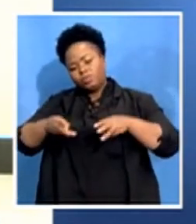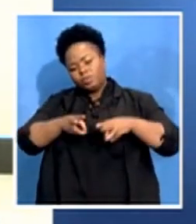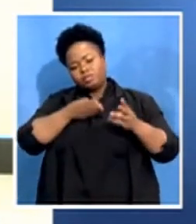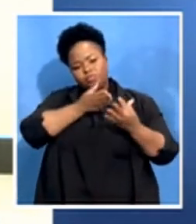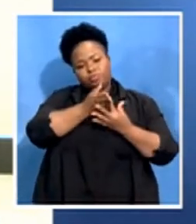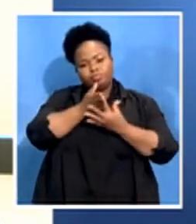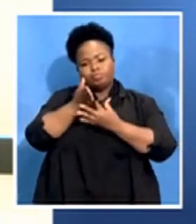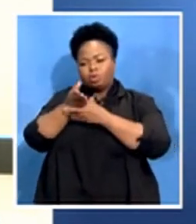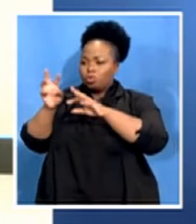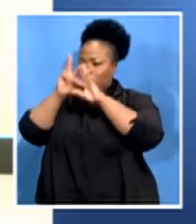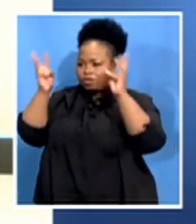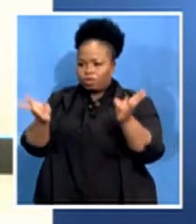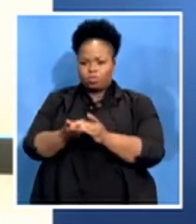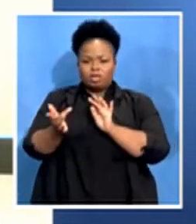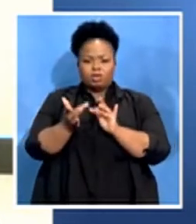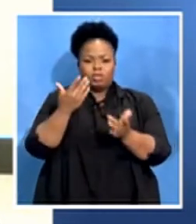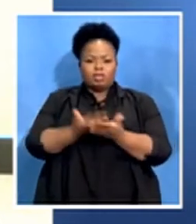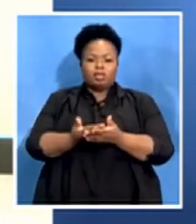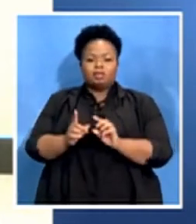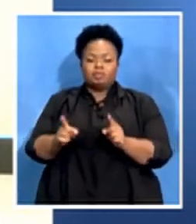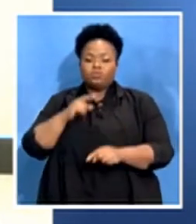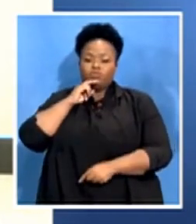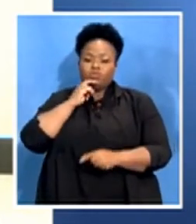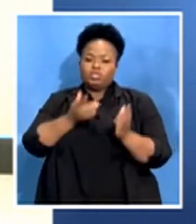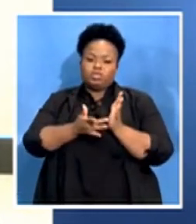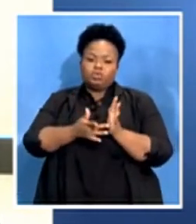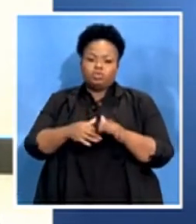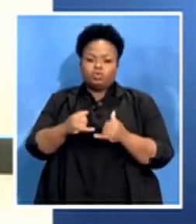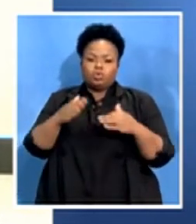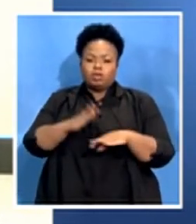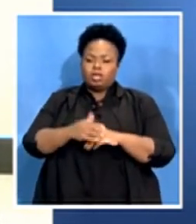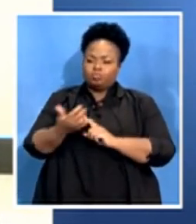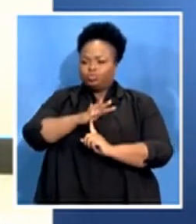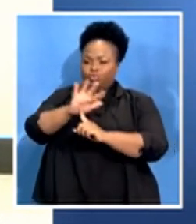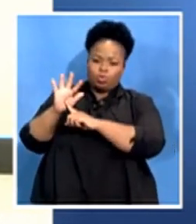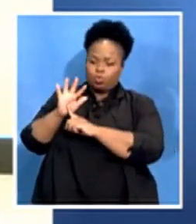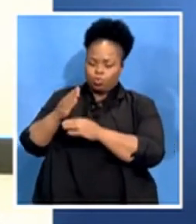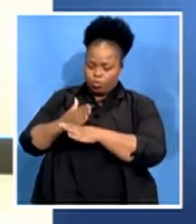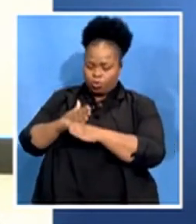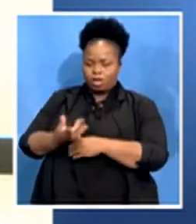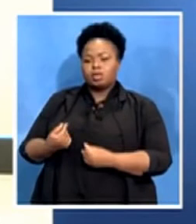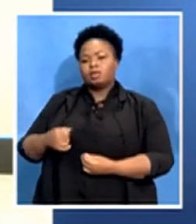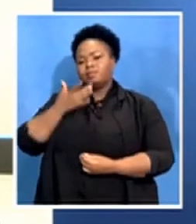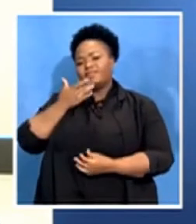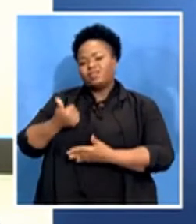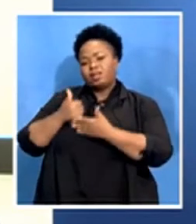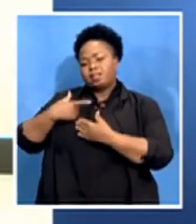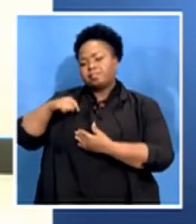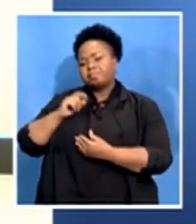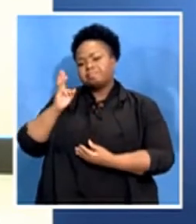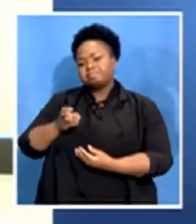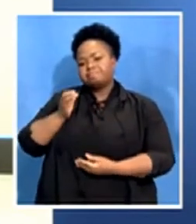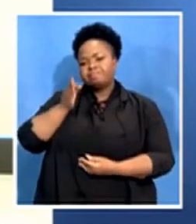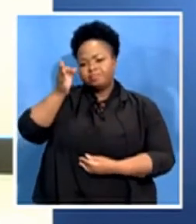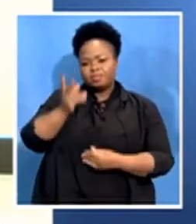using the digital platform by streaming that our works is going to work on our favor going forward that we are going to take as a positive during this